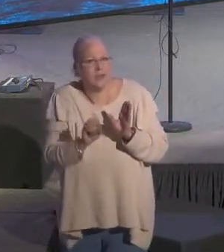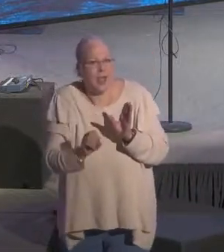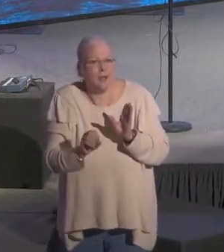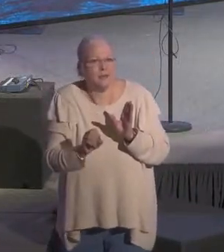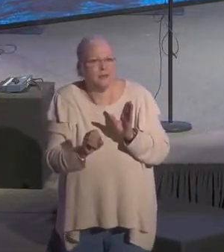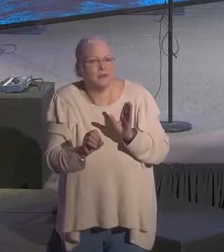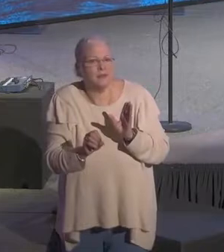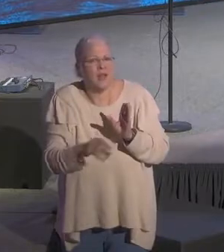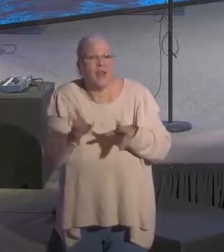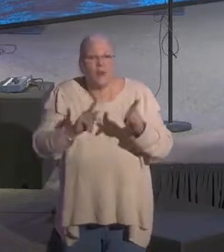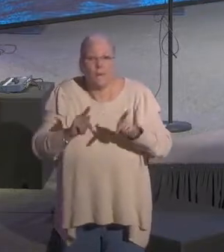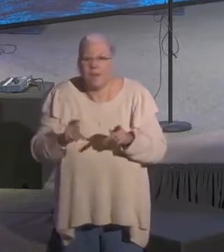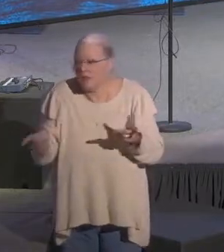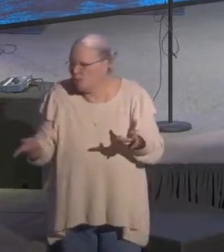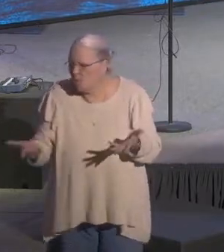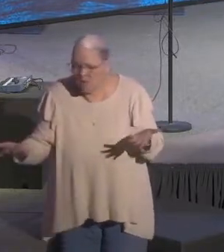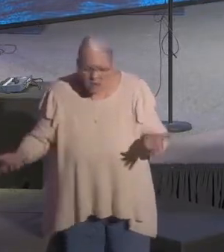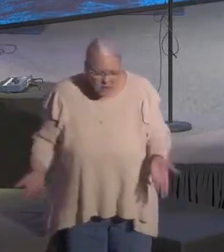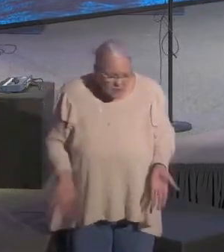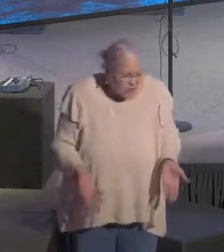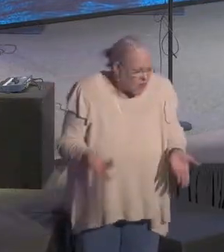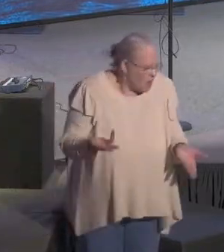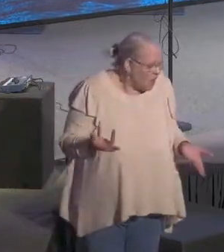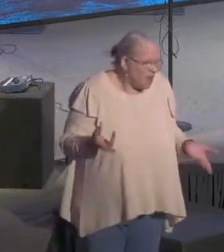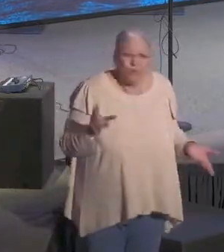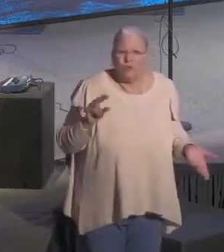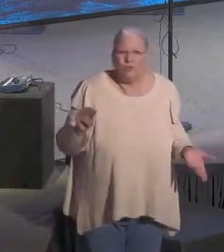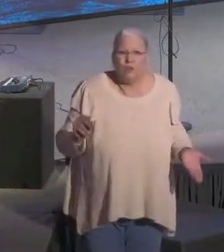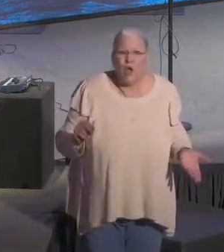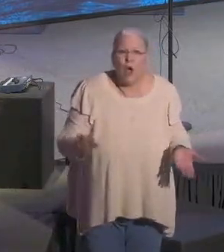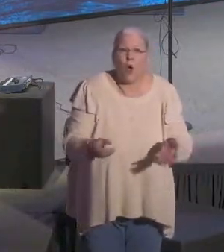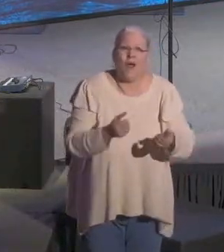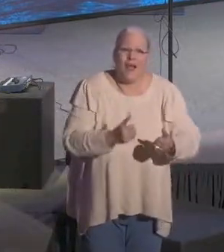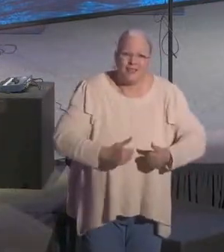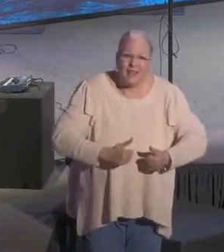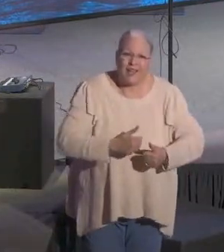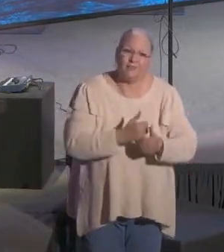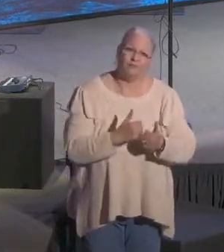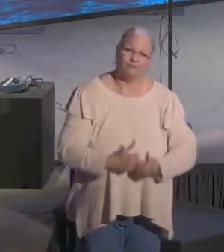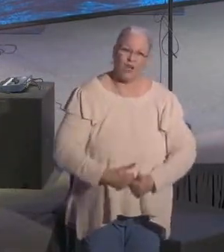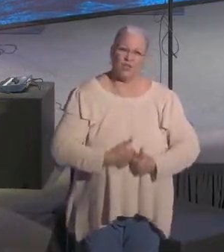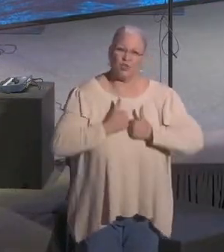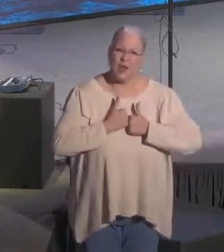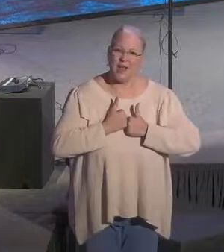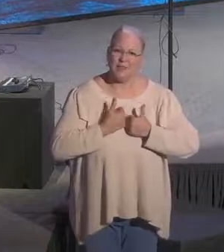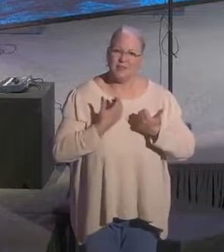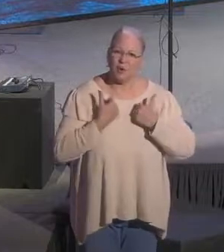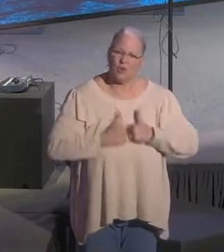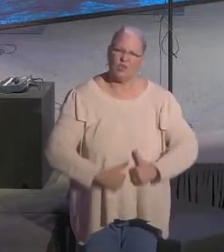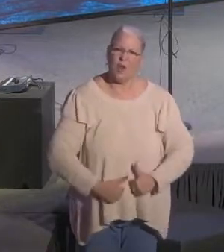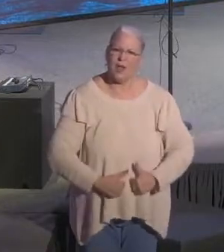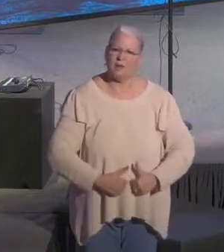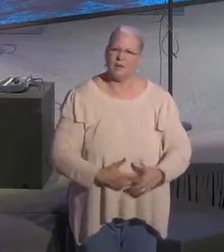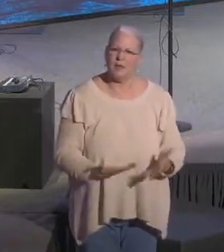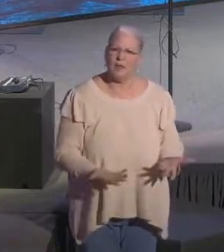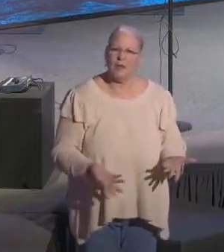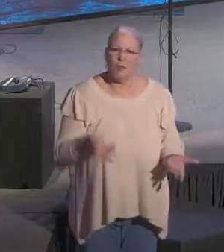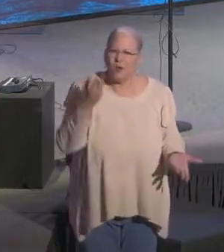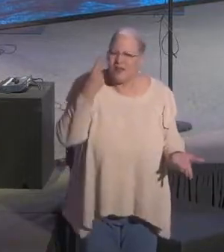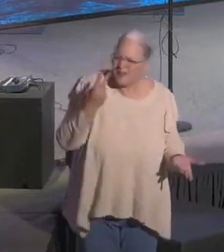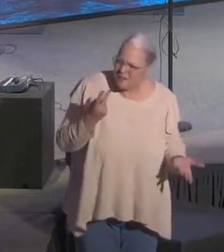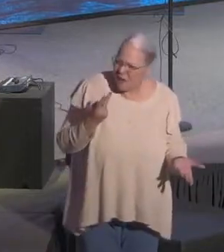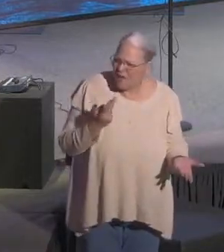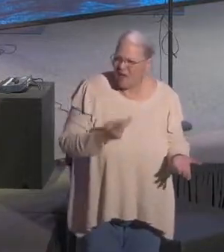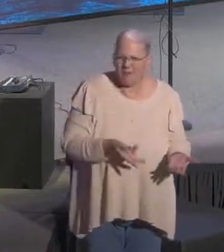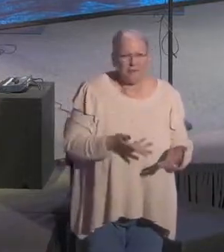there are people down there and they get dislocated. They no longer have an address. And so they, from what the newsreel that I read here this past weekend,